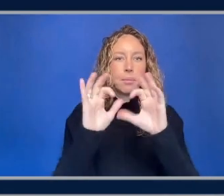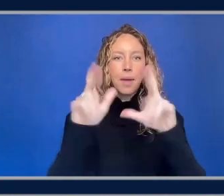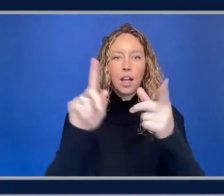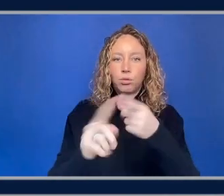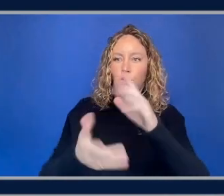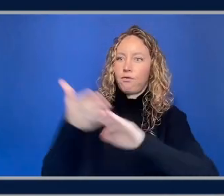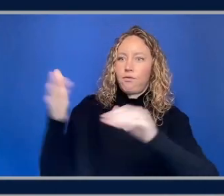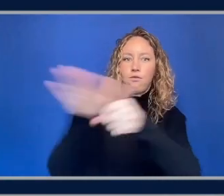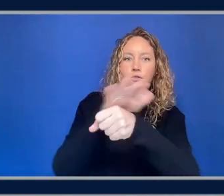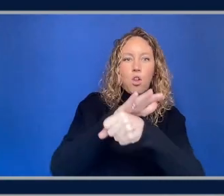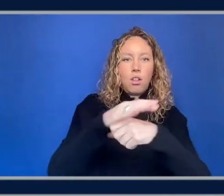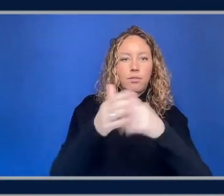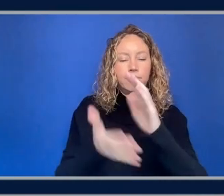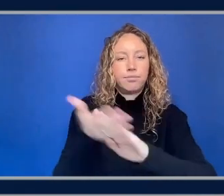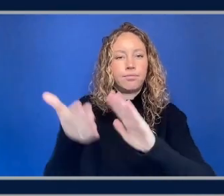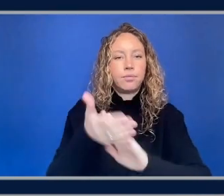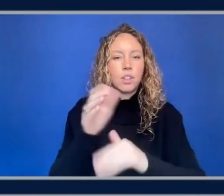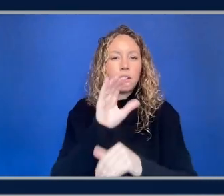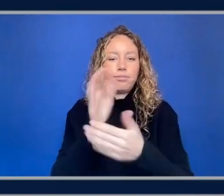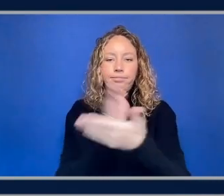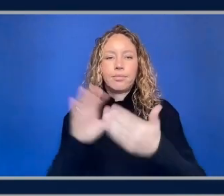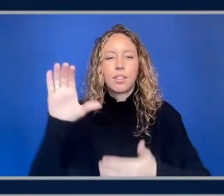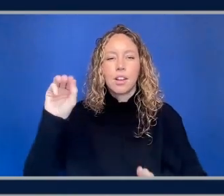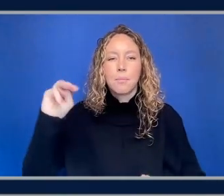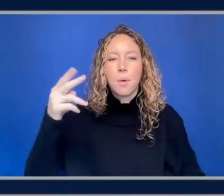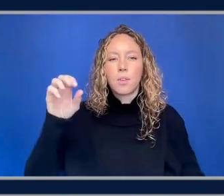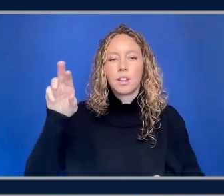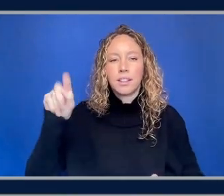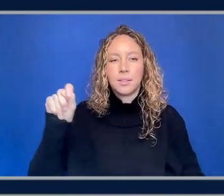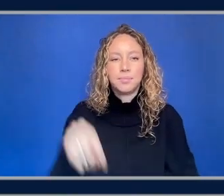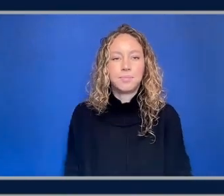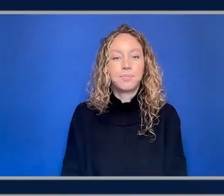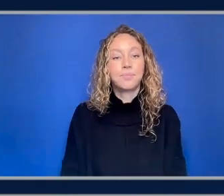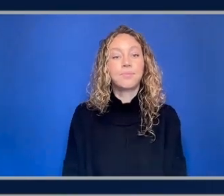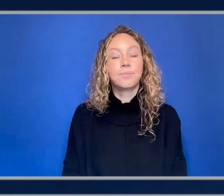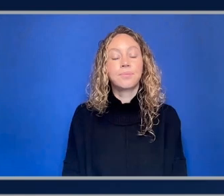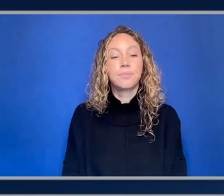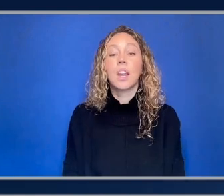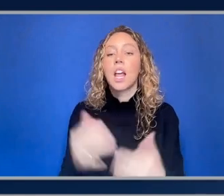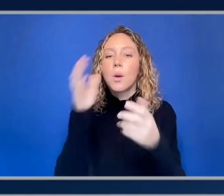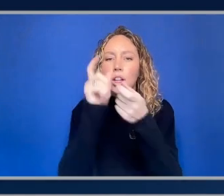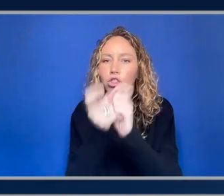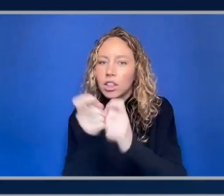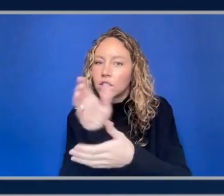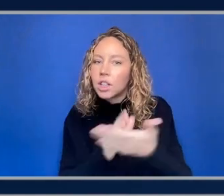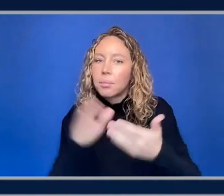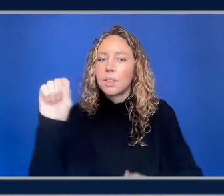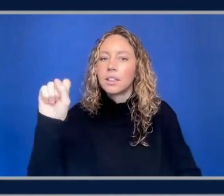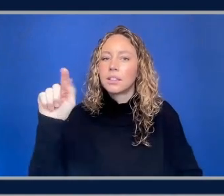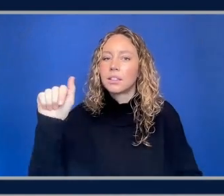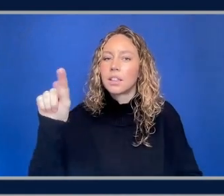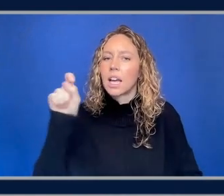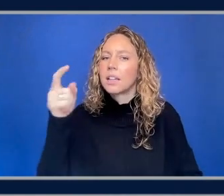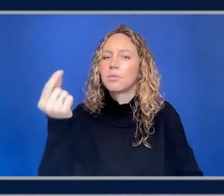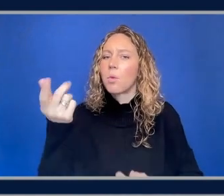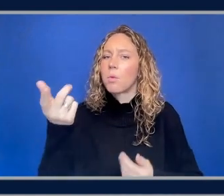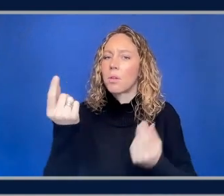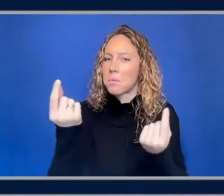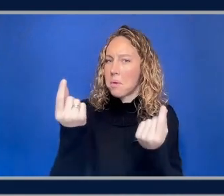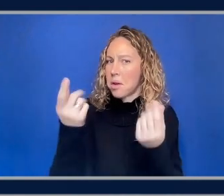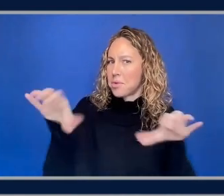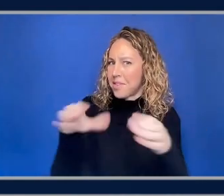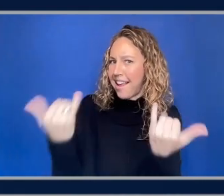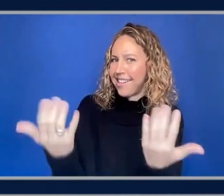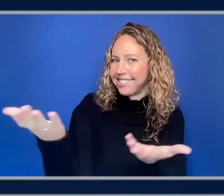and i think that's kind of what we're doing here now you're it looks like we're uh manipulating some state here so what are we getting into now yes